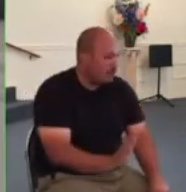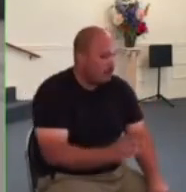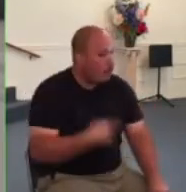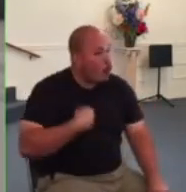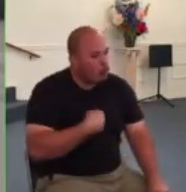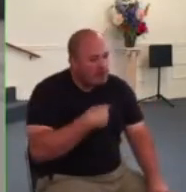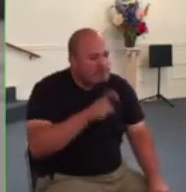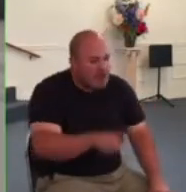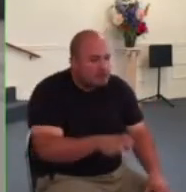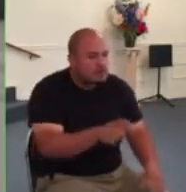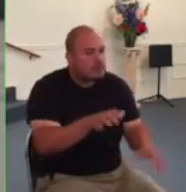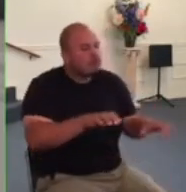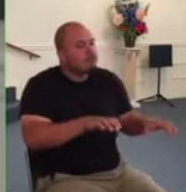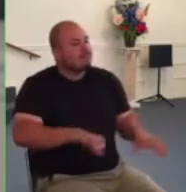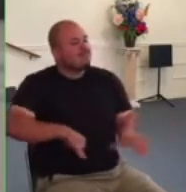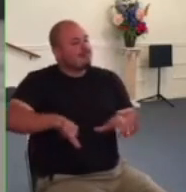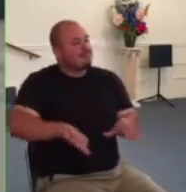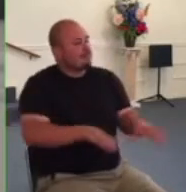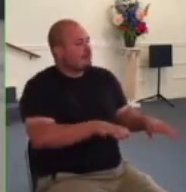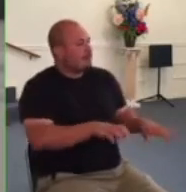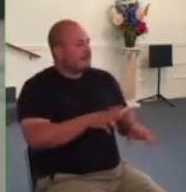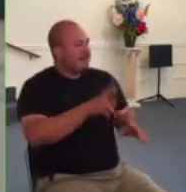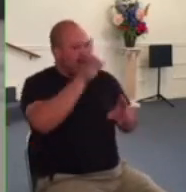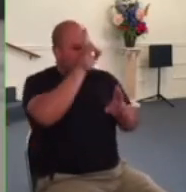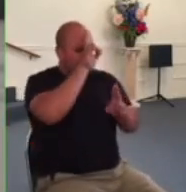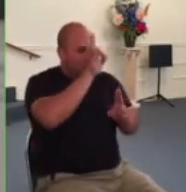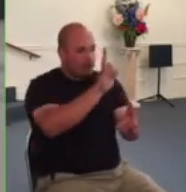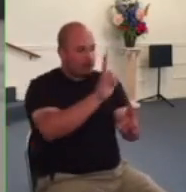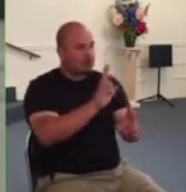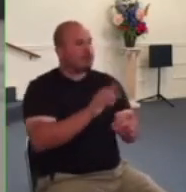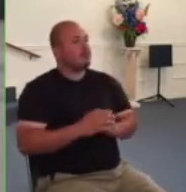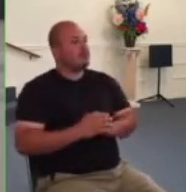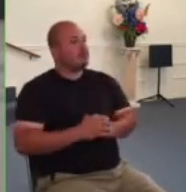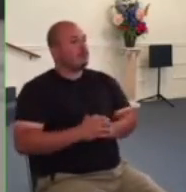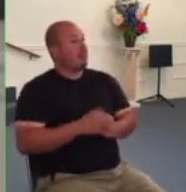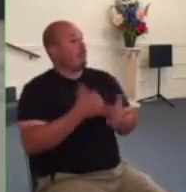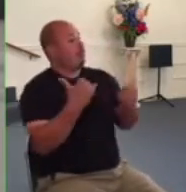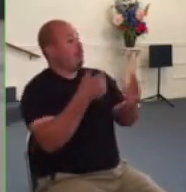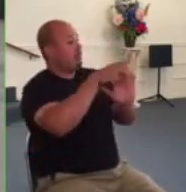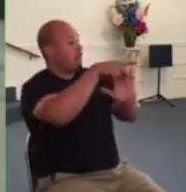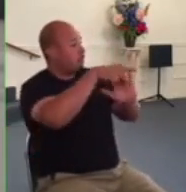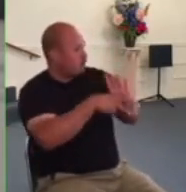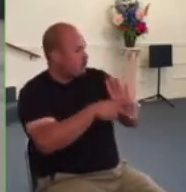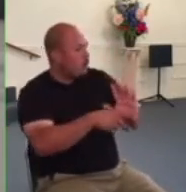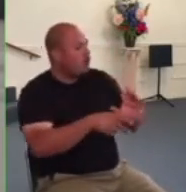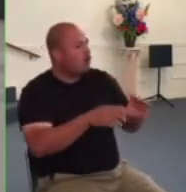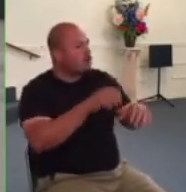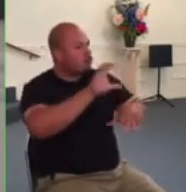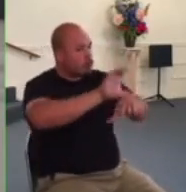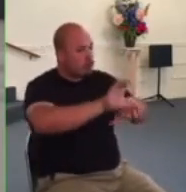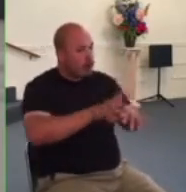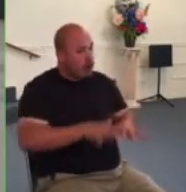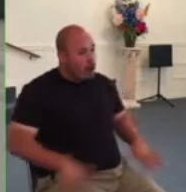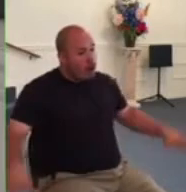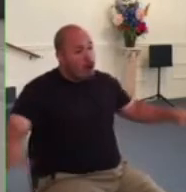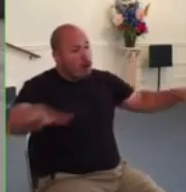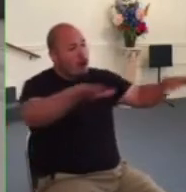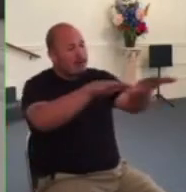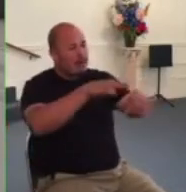honorably so these are the principles churches and church leaders everywhere have been grappling with this past year